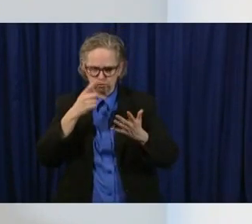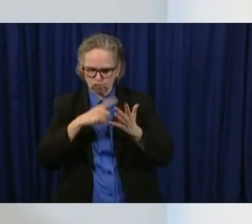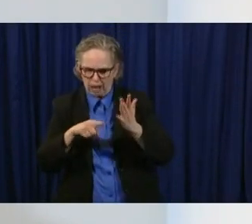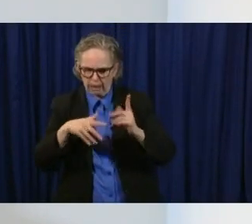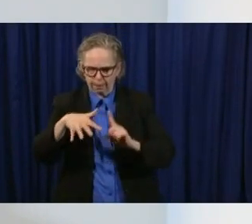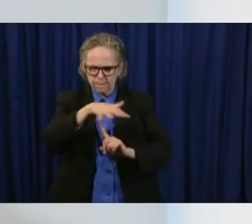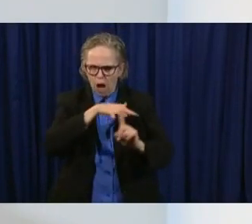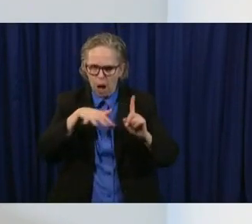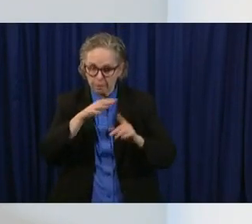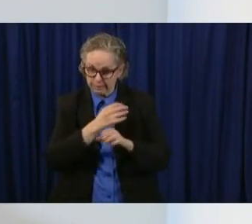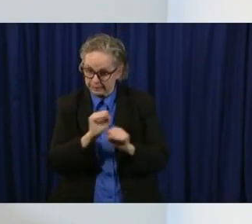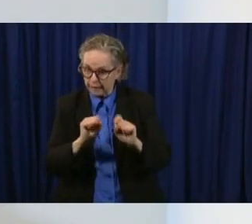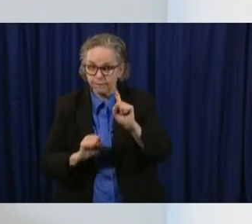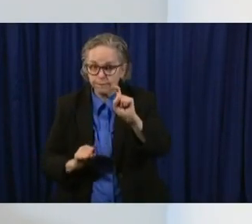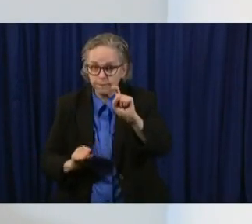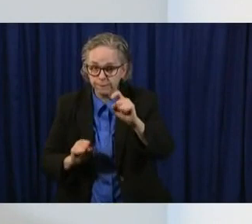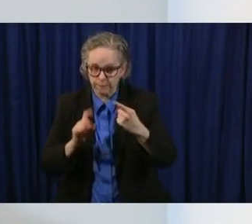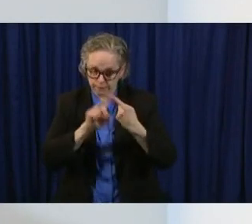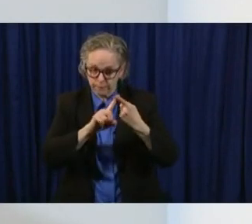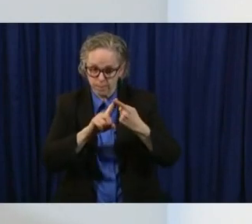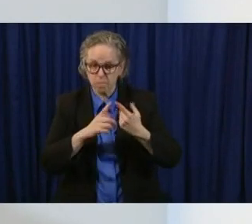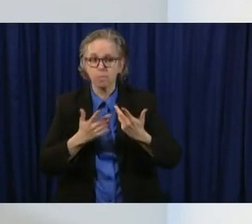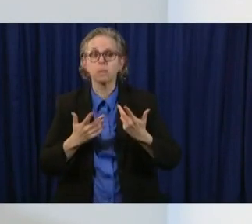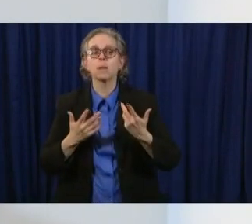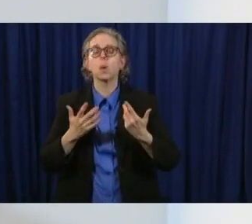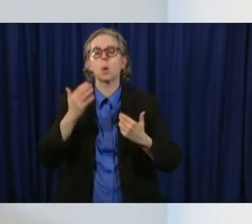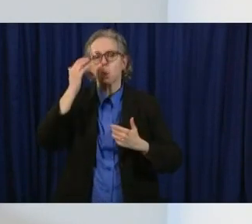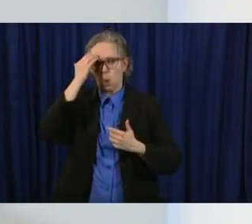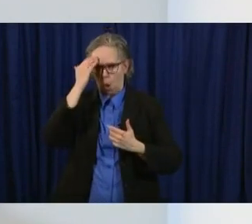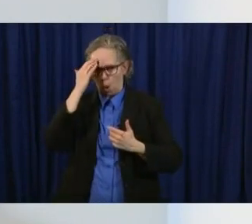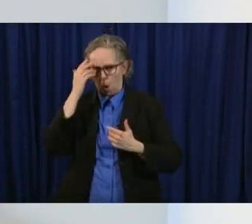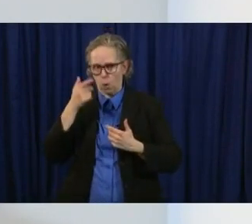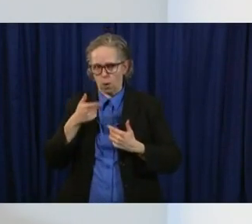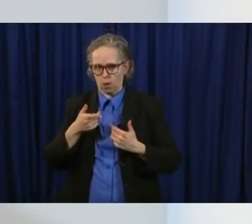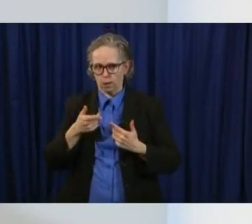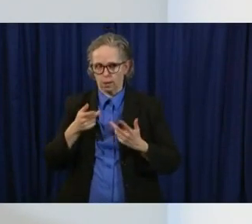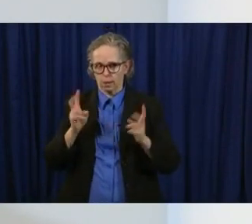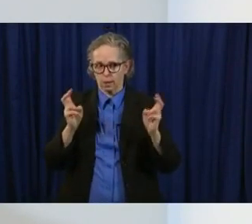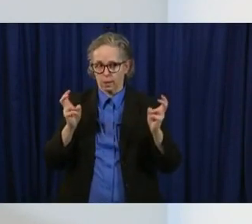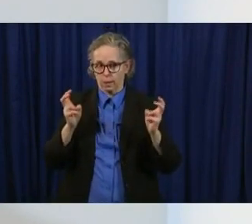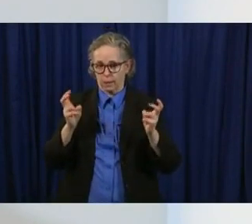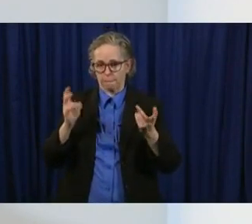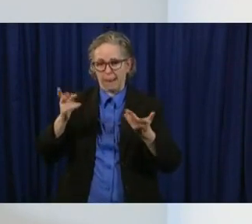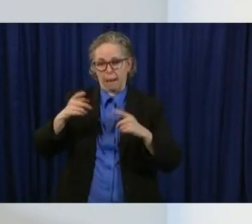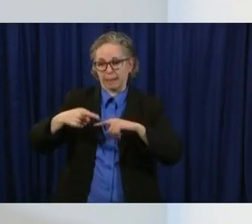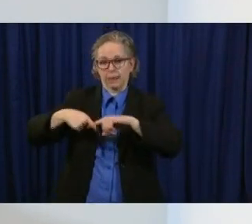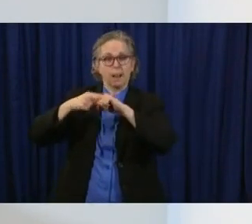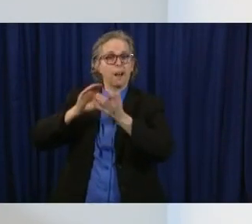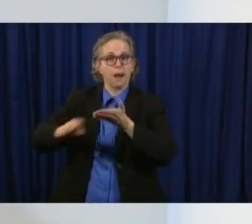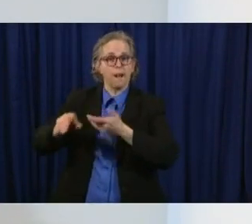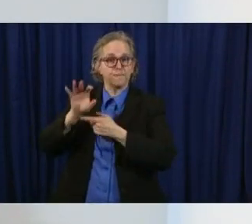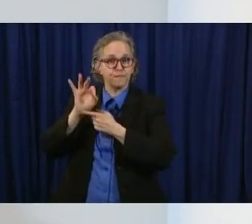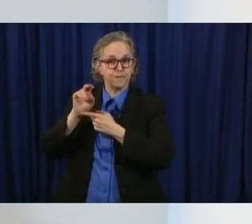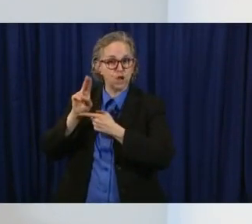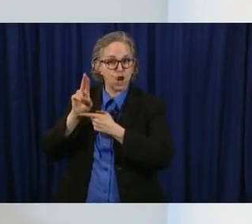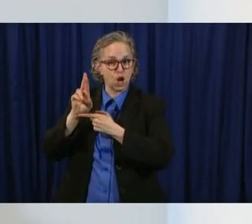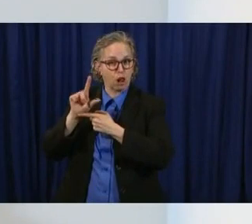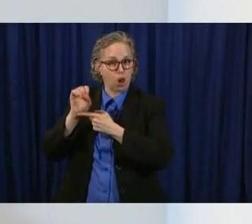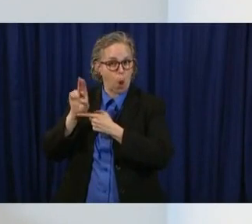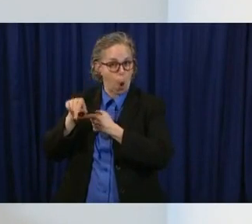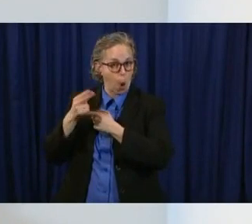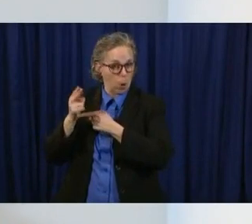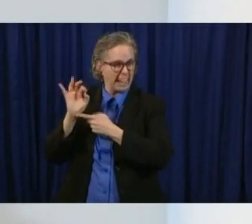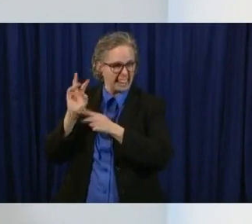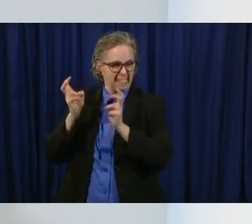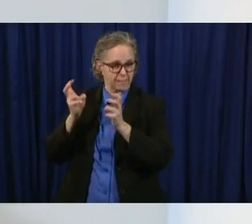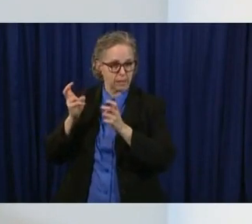also know that if you furloughed a lot of people just because we announced that you can reopen it's not going to just flip a light switch and everybody's going